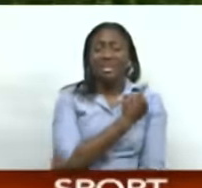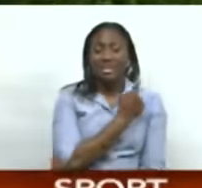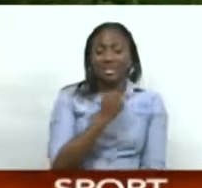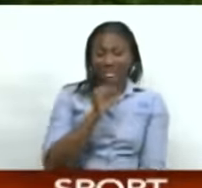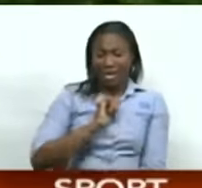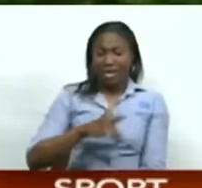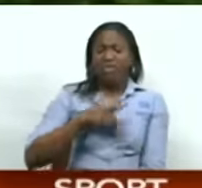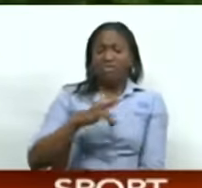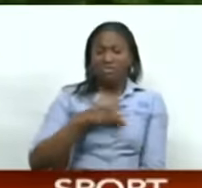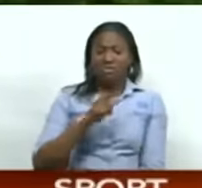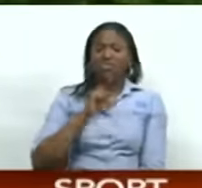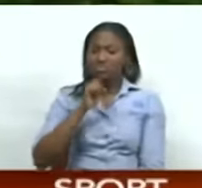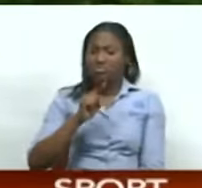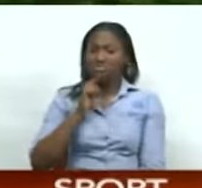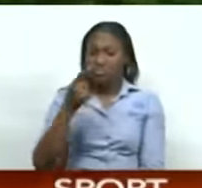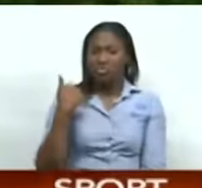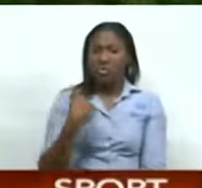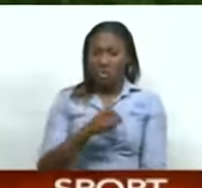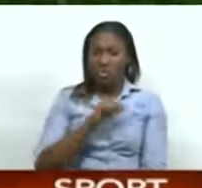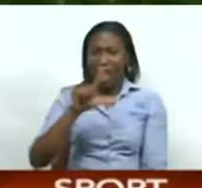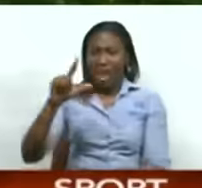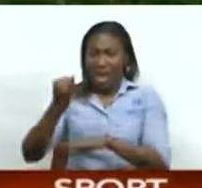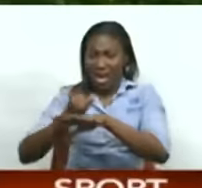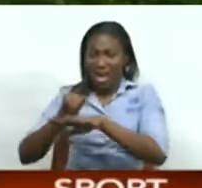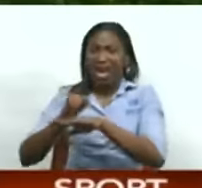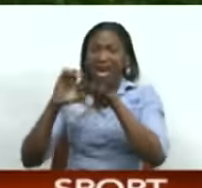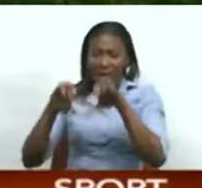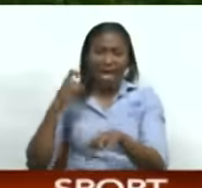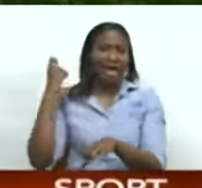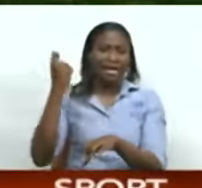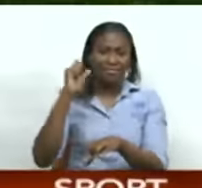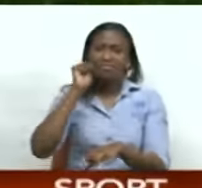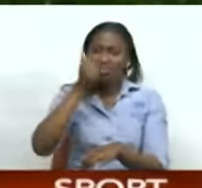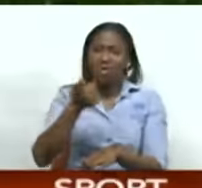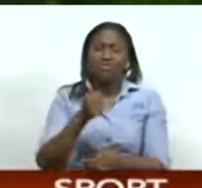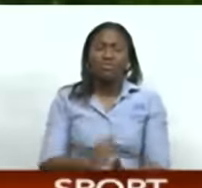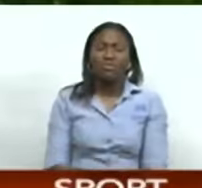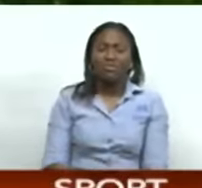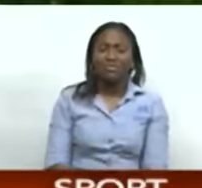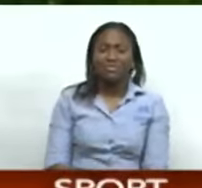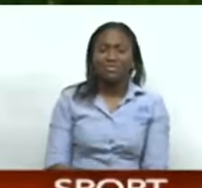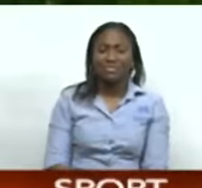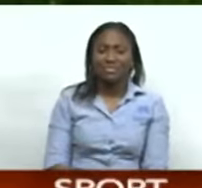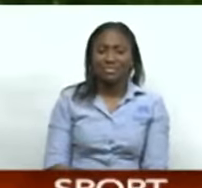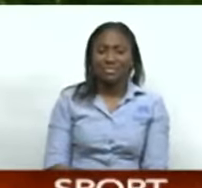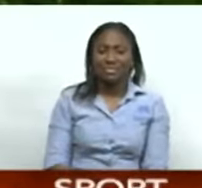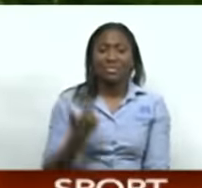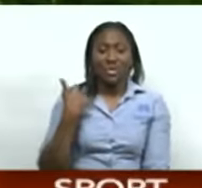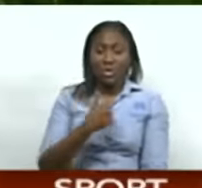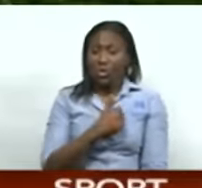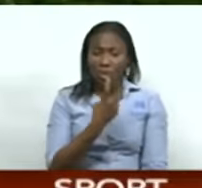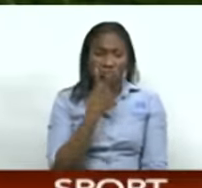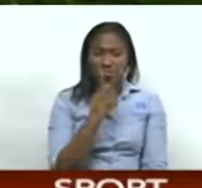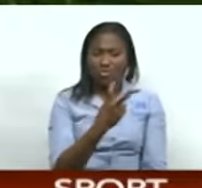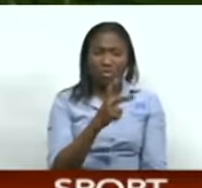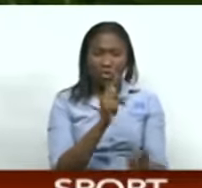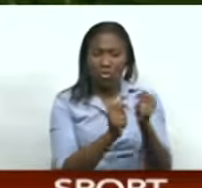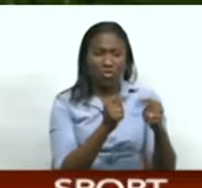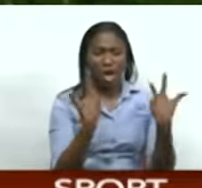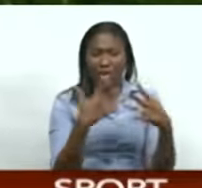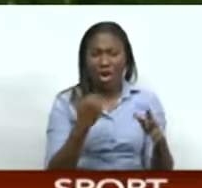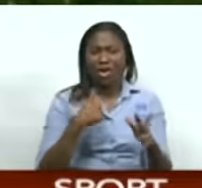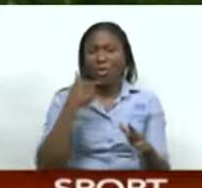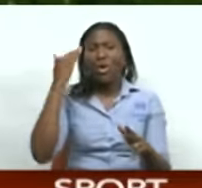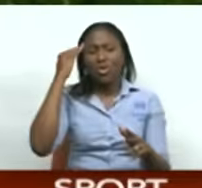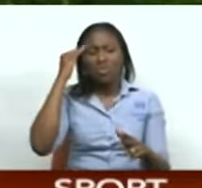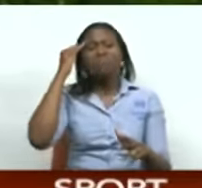playing good cricket throughout the tournament, so I don't see no reason why we shouldn't take it home with us tomorrow. We saw everything they had to throw at us, so we know exactly what we need to do.